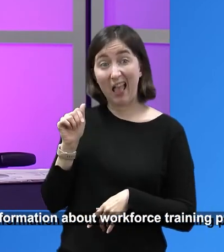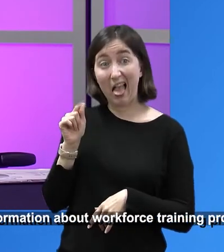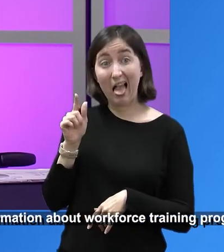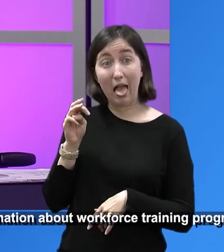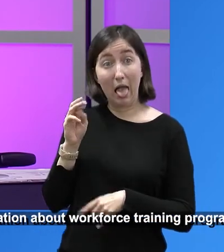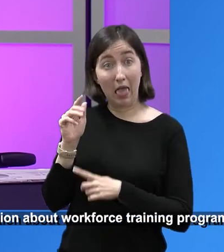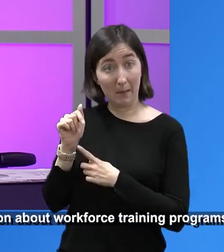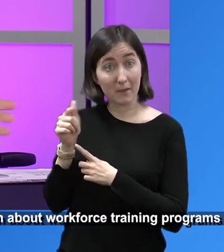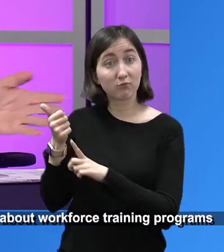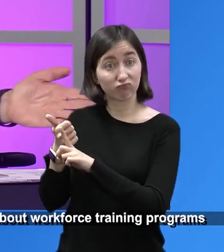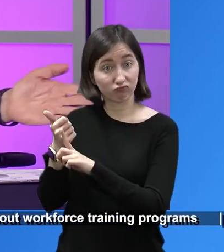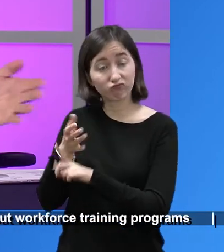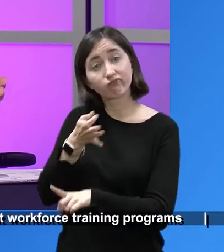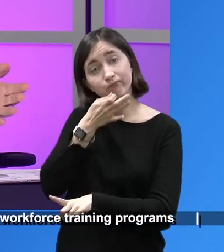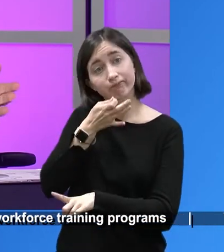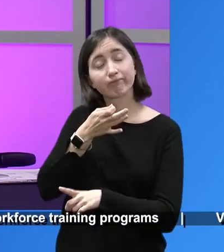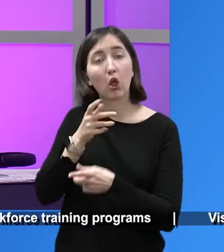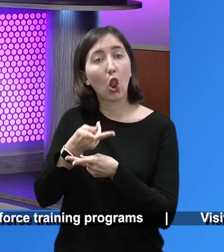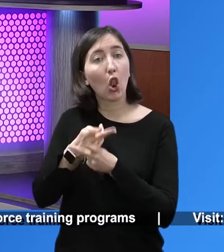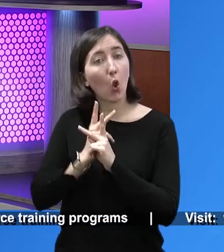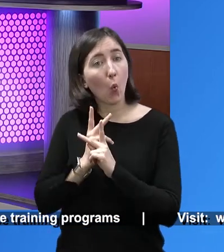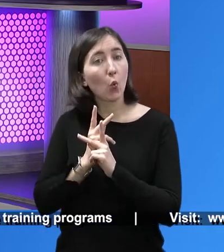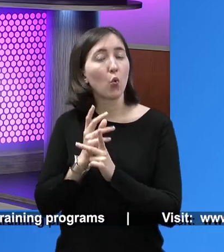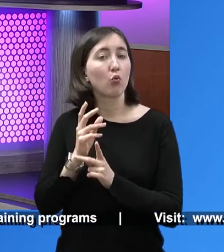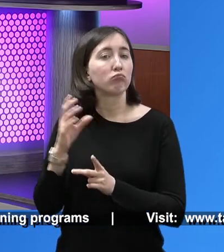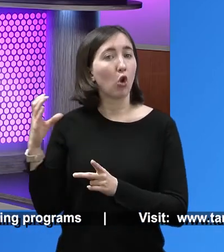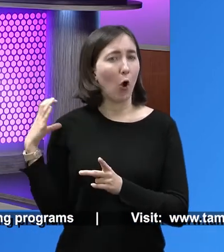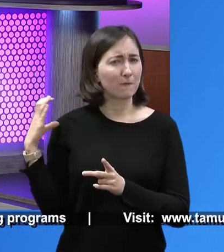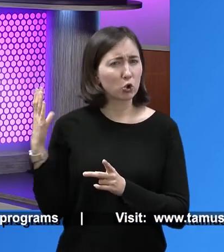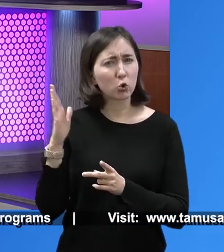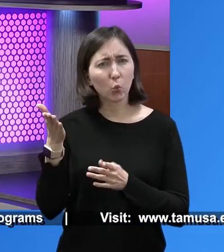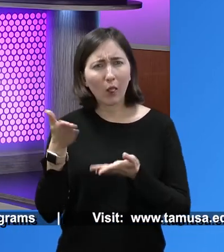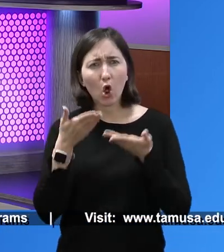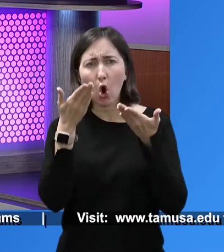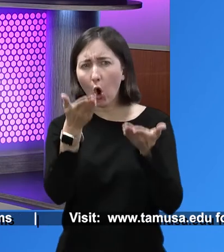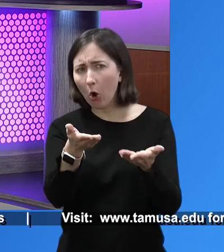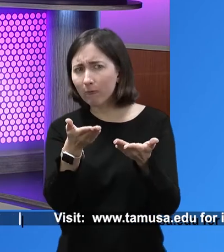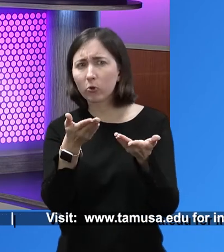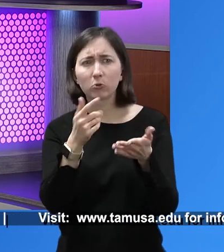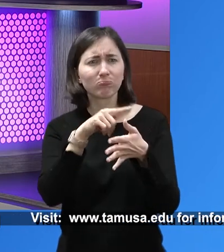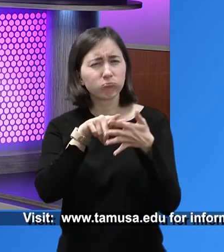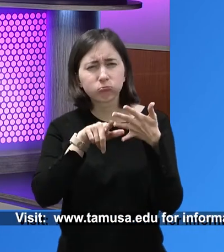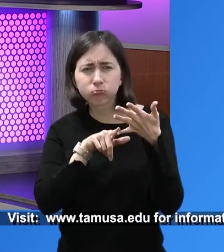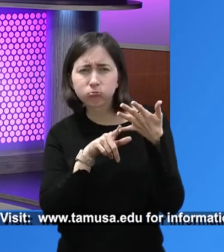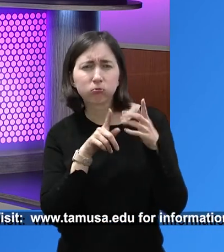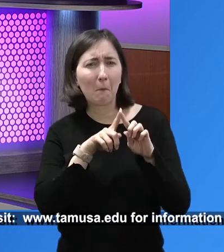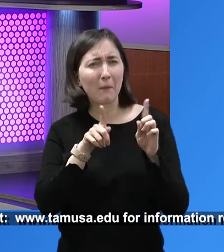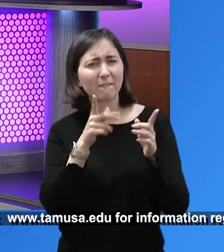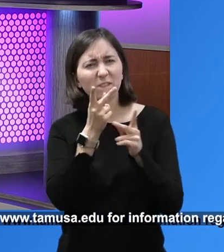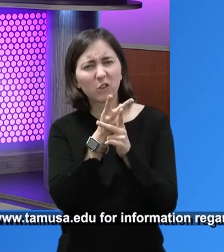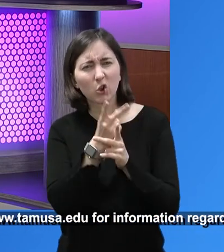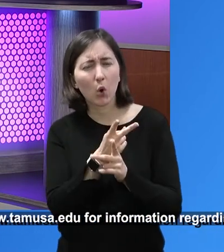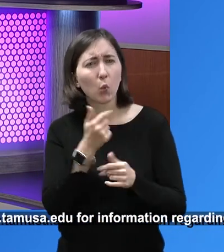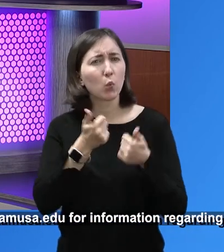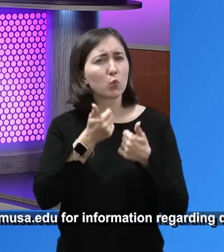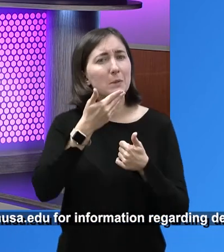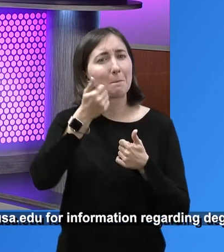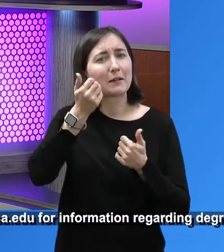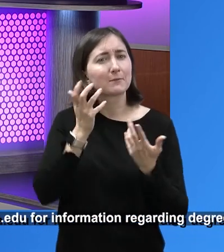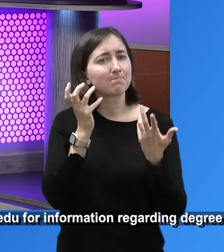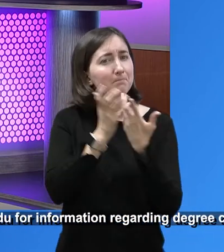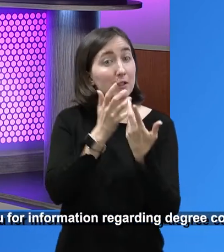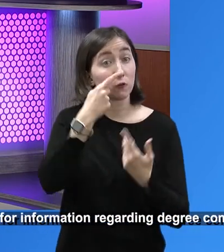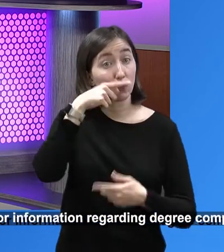to be, you know, our loan, Alma and our loan officers will offer all of these products, but let's figure out which one is best for